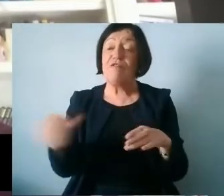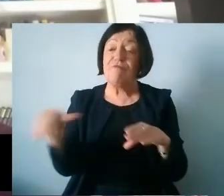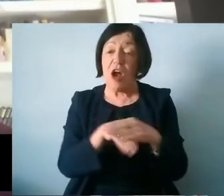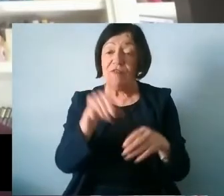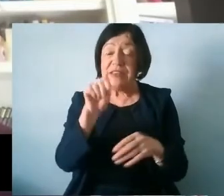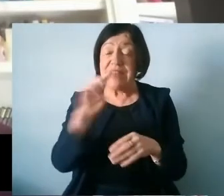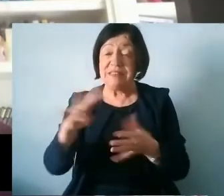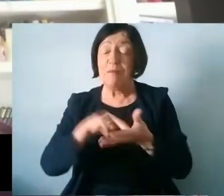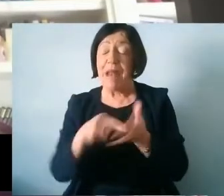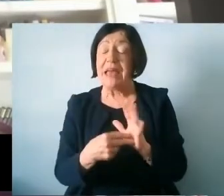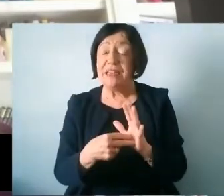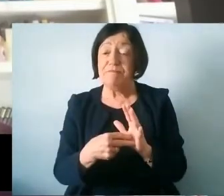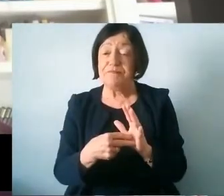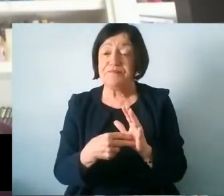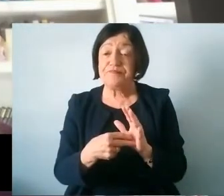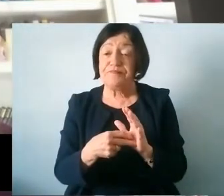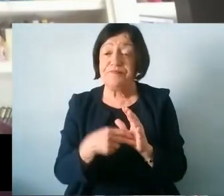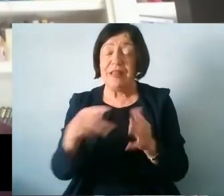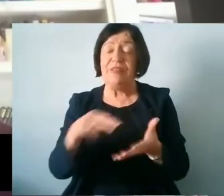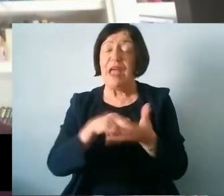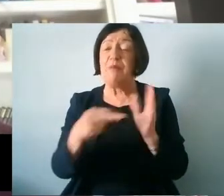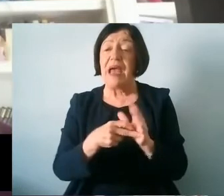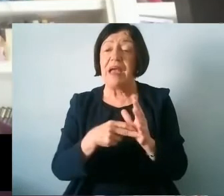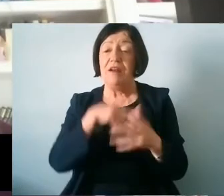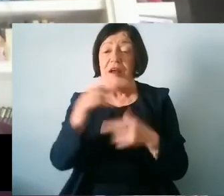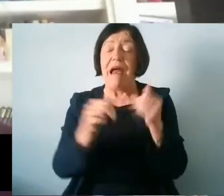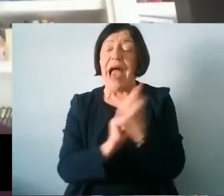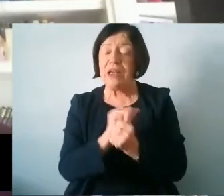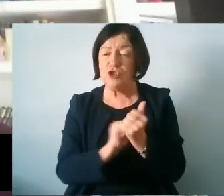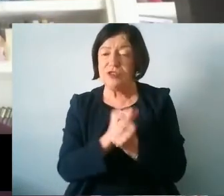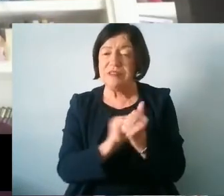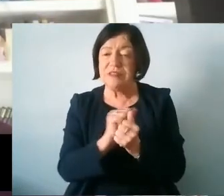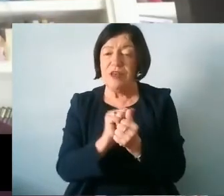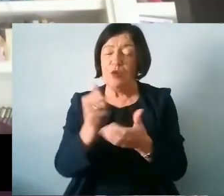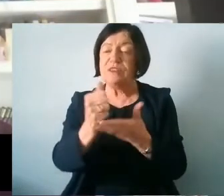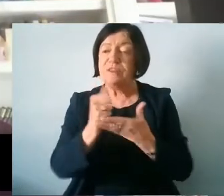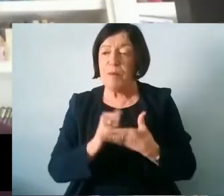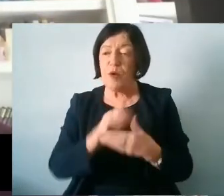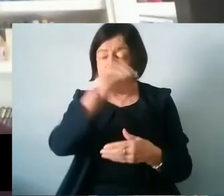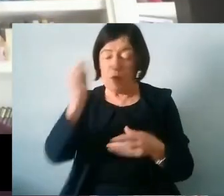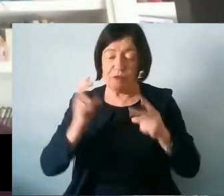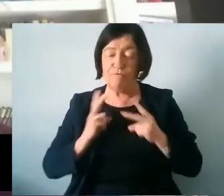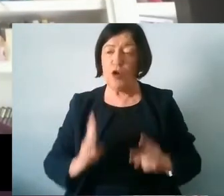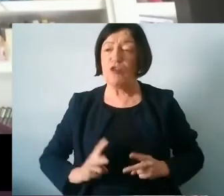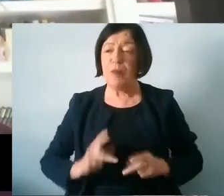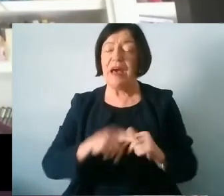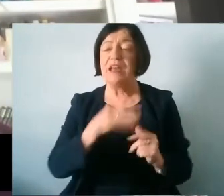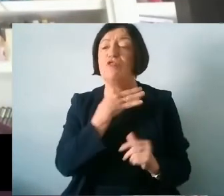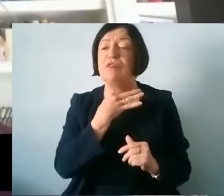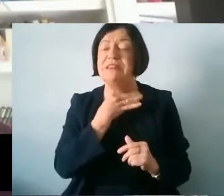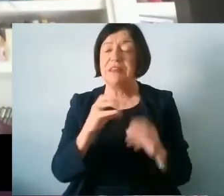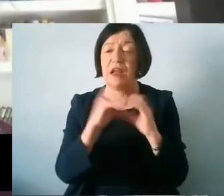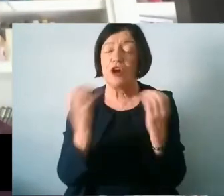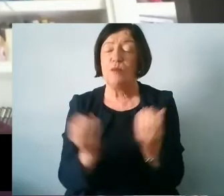planning. They plan around actions which support the most vulnerable and at risk in our community.